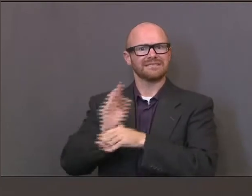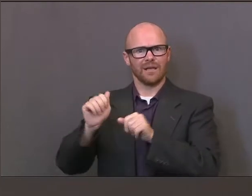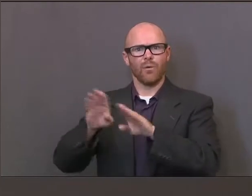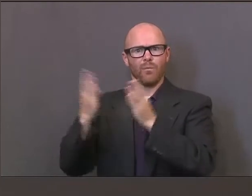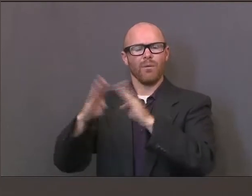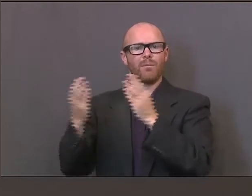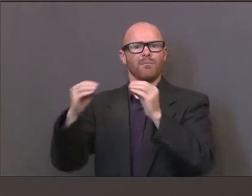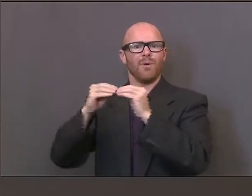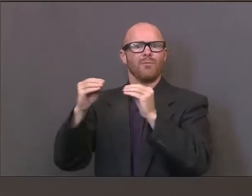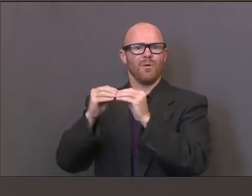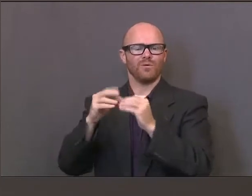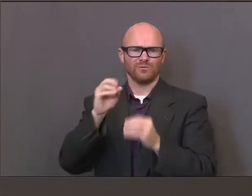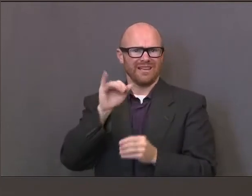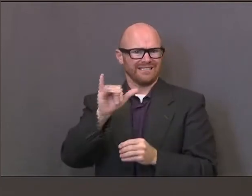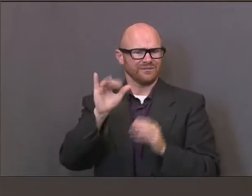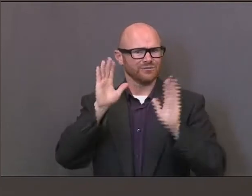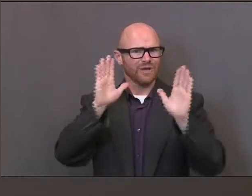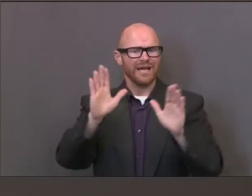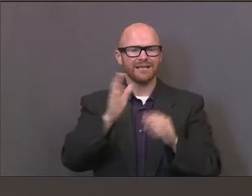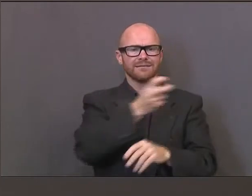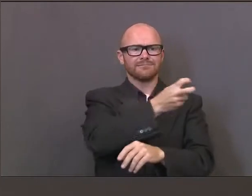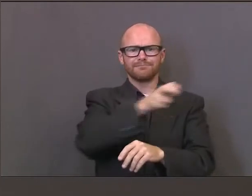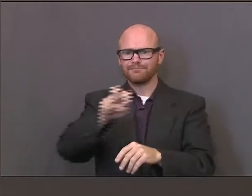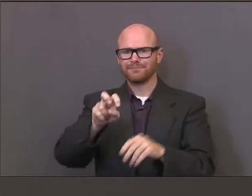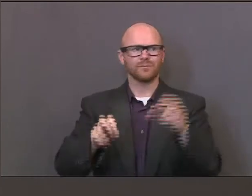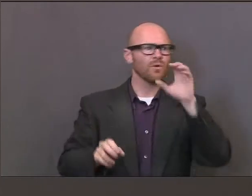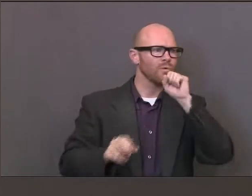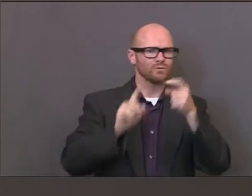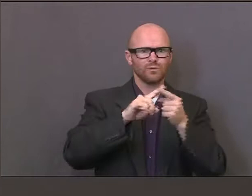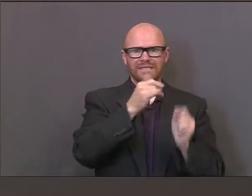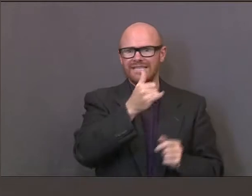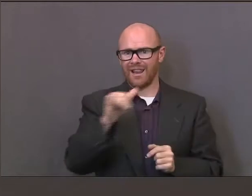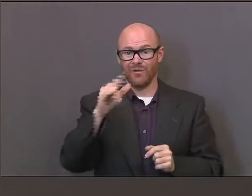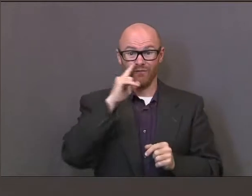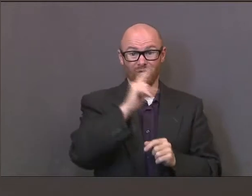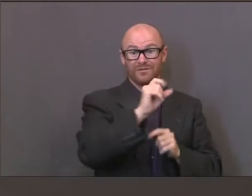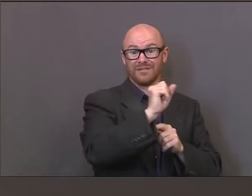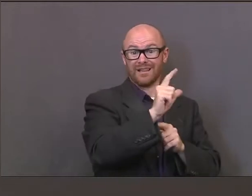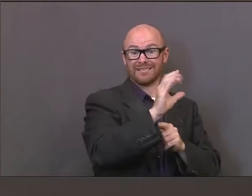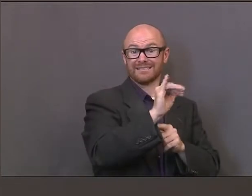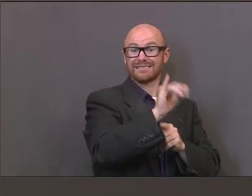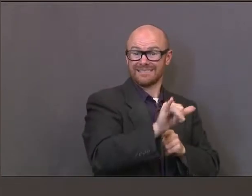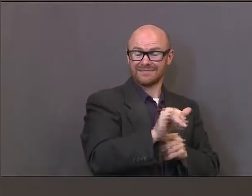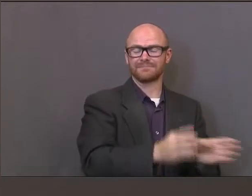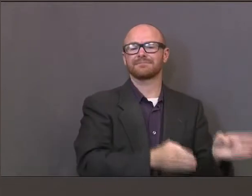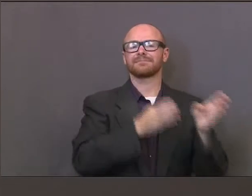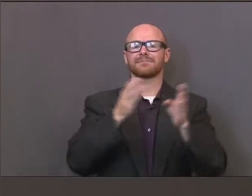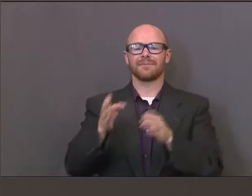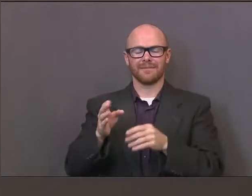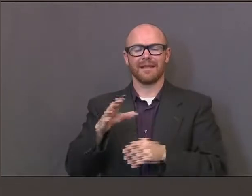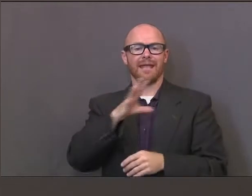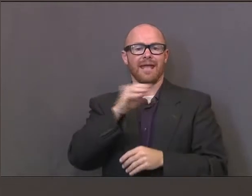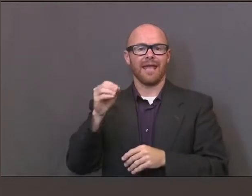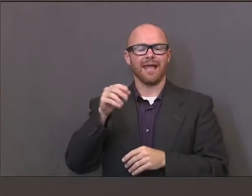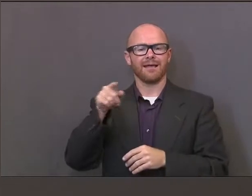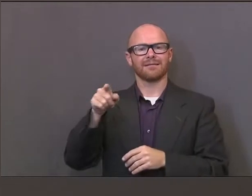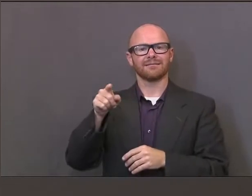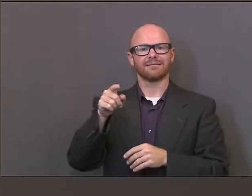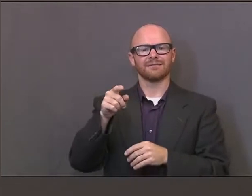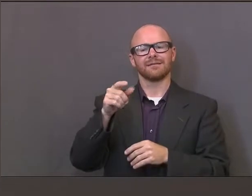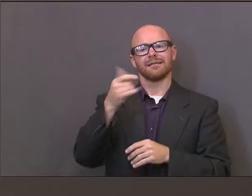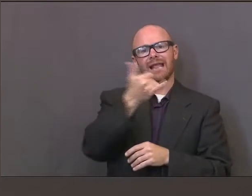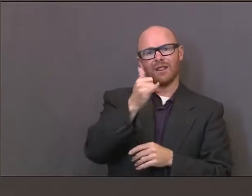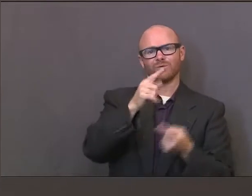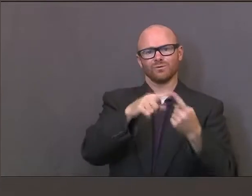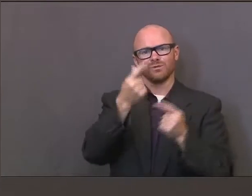And you'll get familiar with the COVID-19 business manual, which will let you